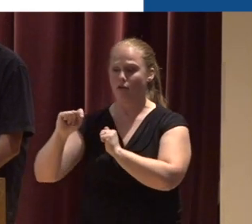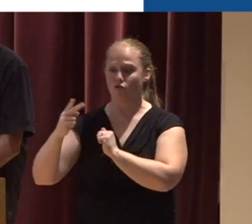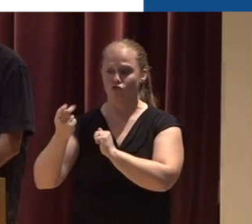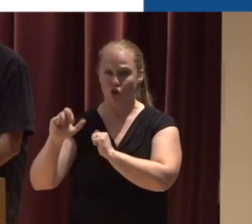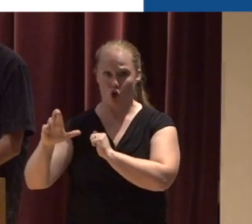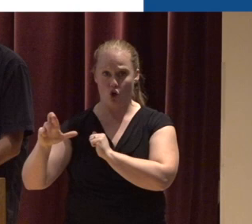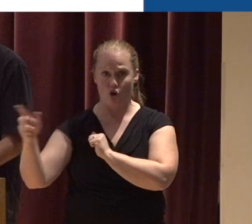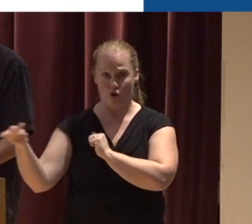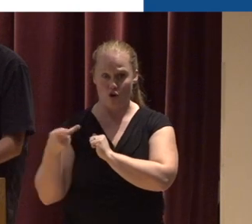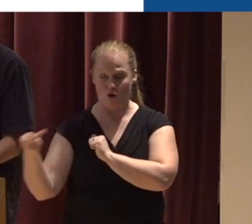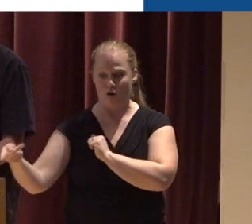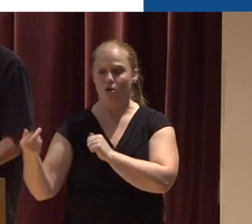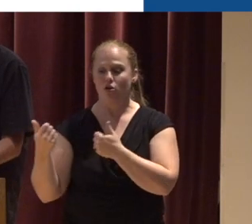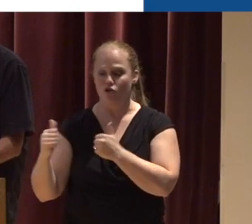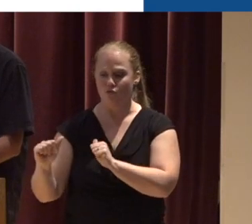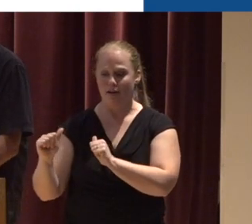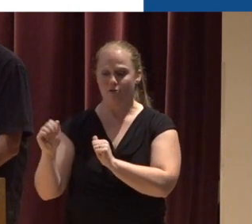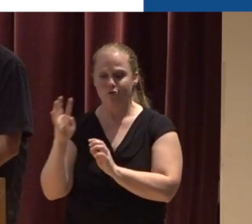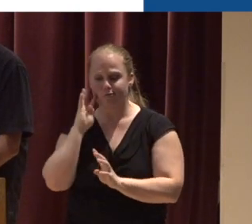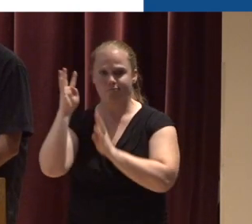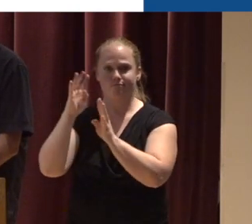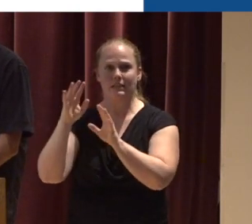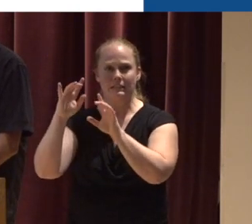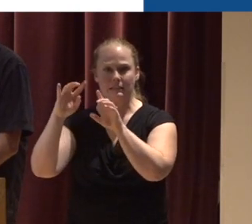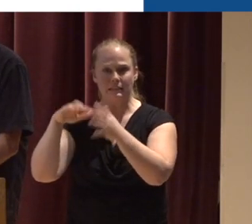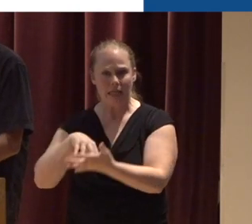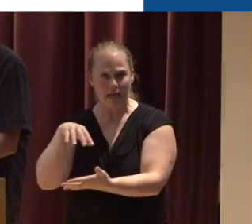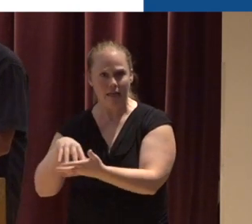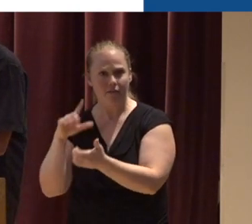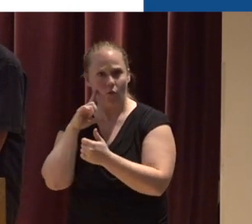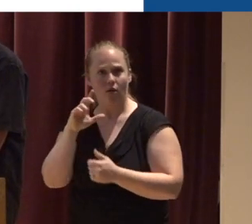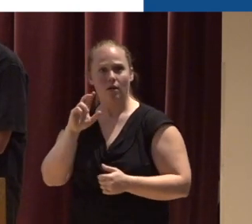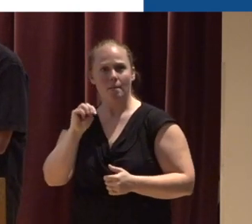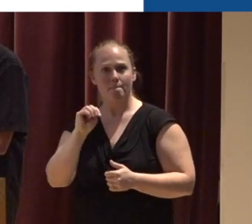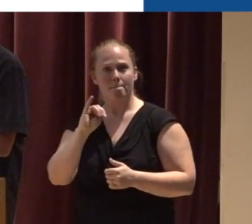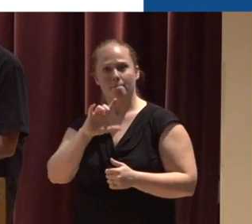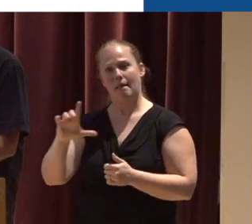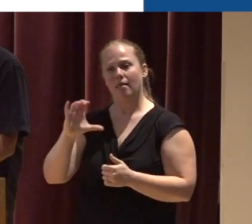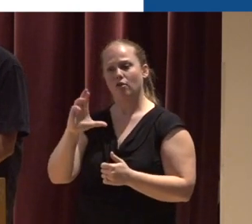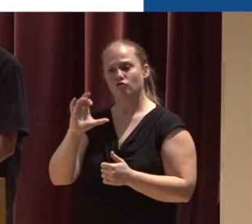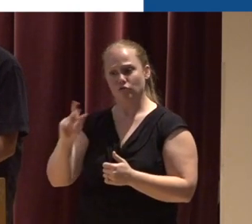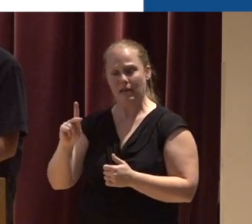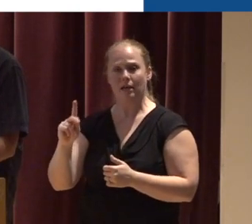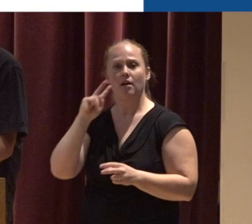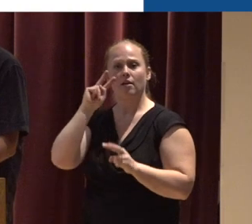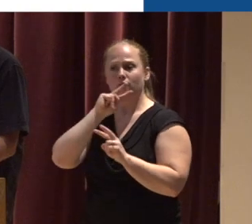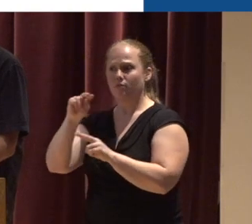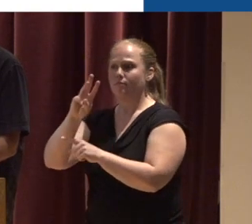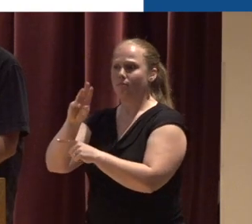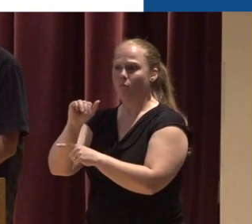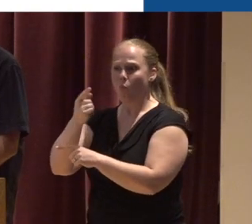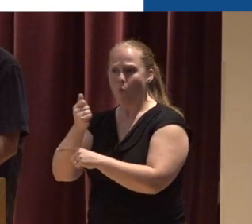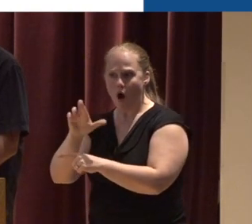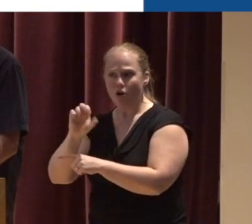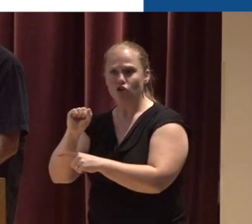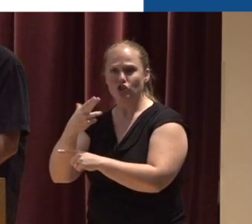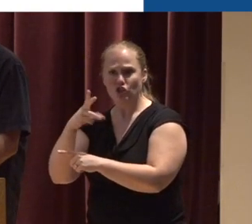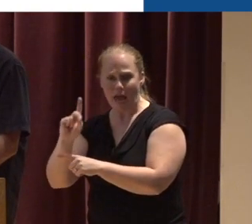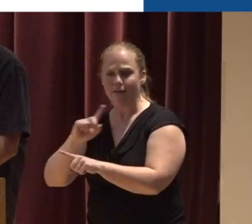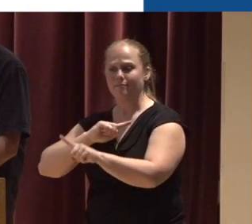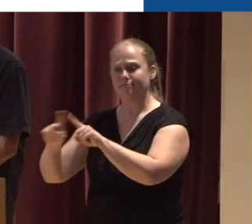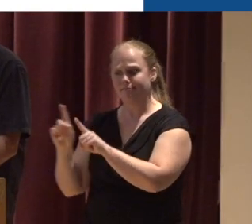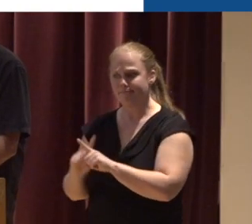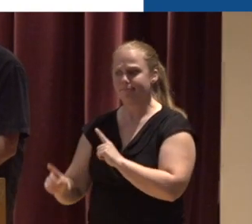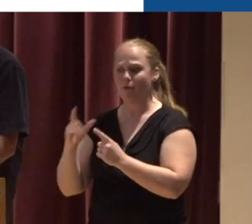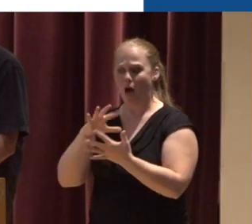on a Mill Creek mitigation study But we're actually looking well up into the watershed Different mitigation options To where